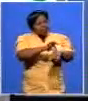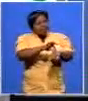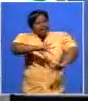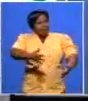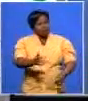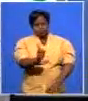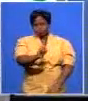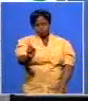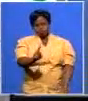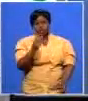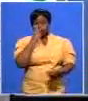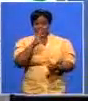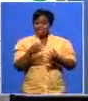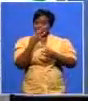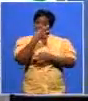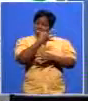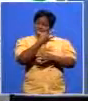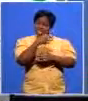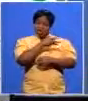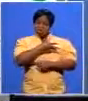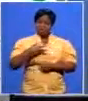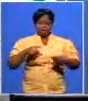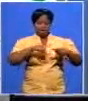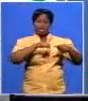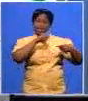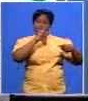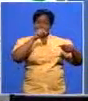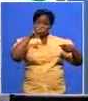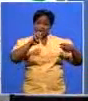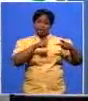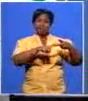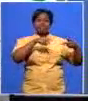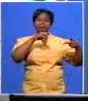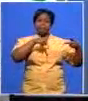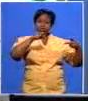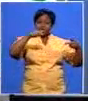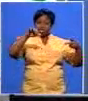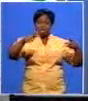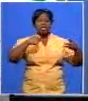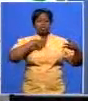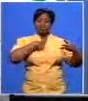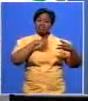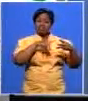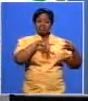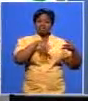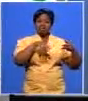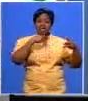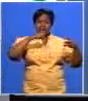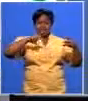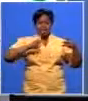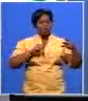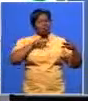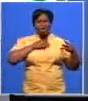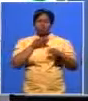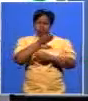saw three women in this election campaign you saw lindie where you saw patricia and you saw myself because we were there for a reason